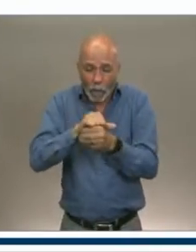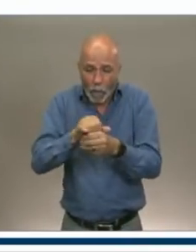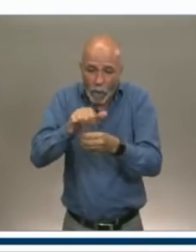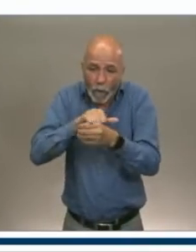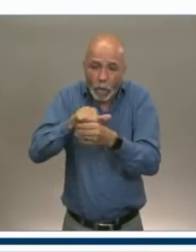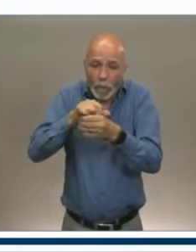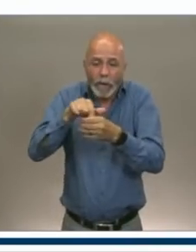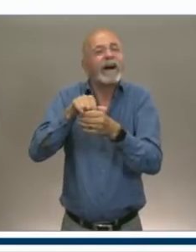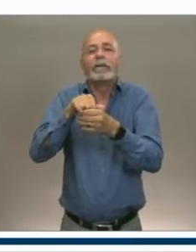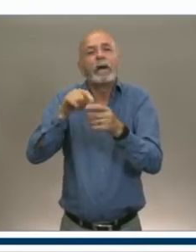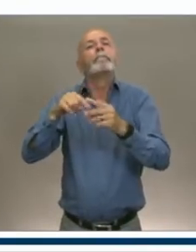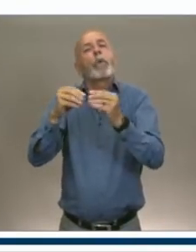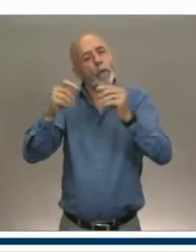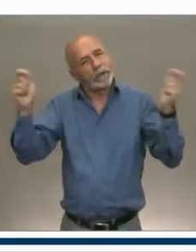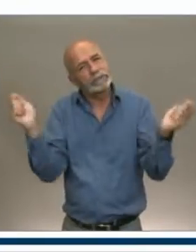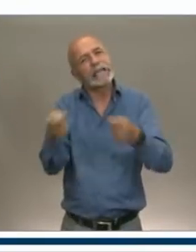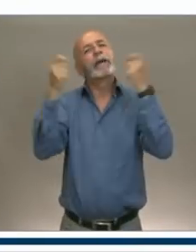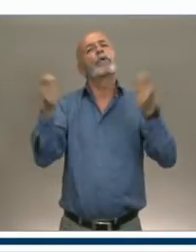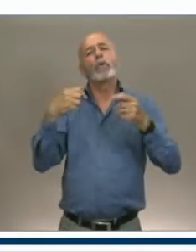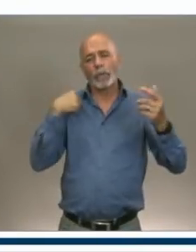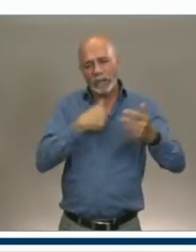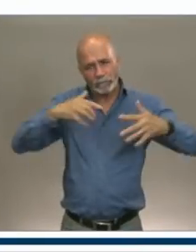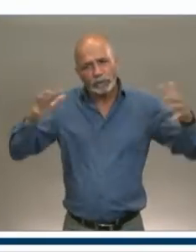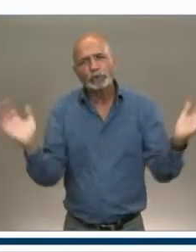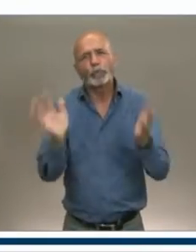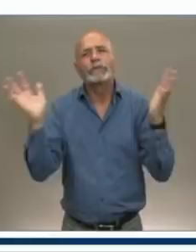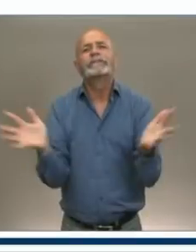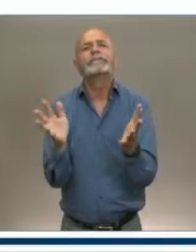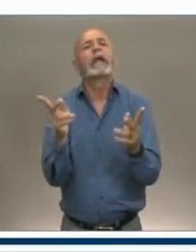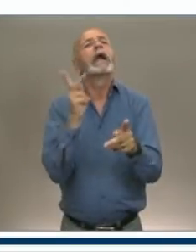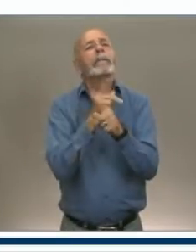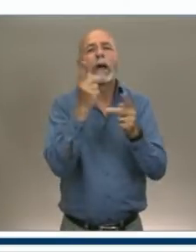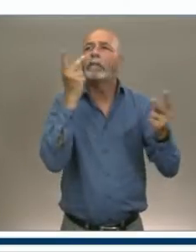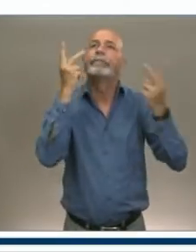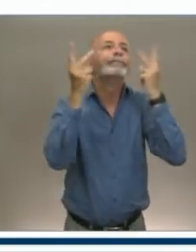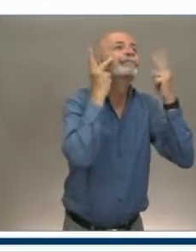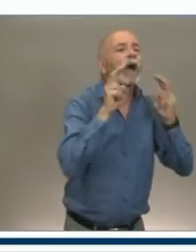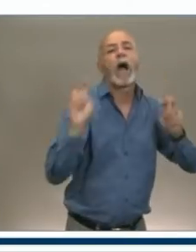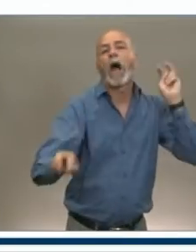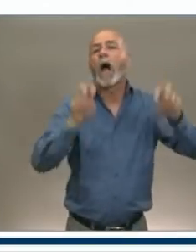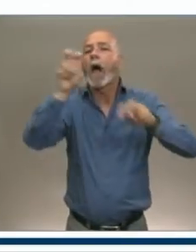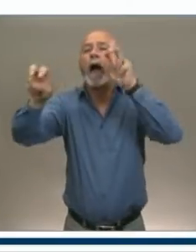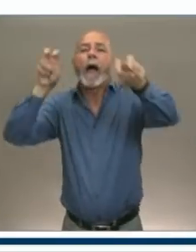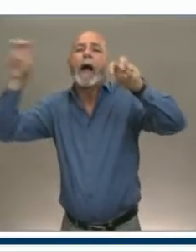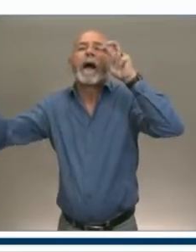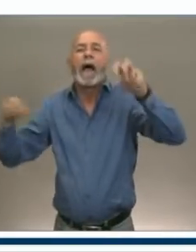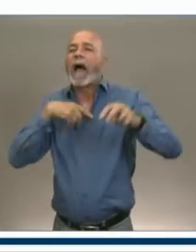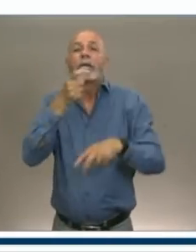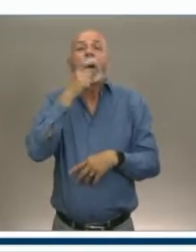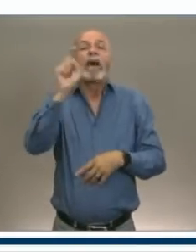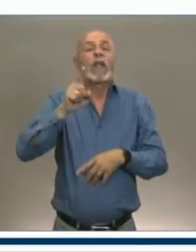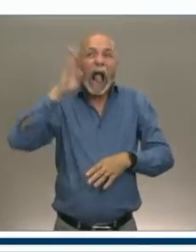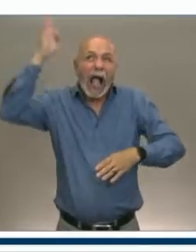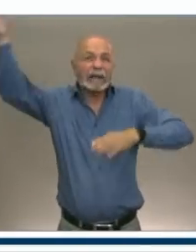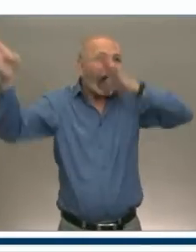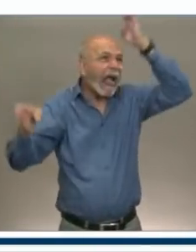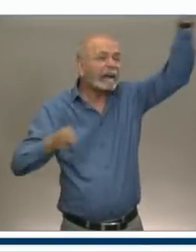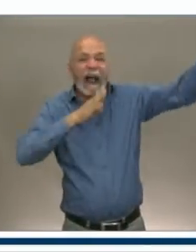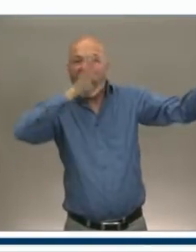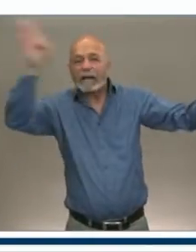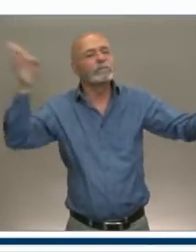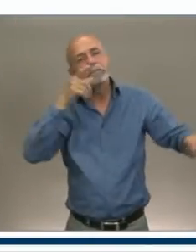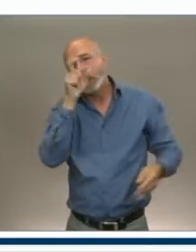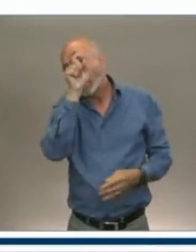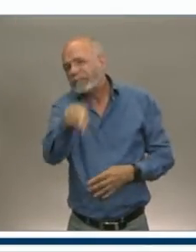are designed to motivate travel and emphasize that Nova Scotians do not need to leave this province to find unique experiences and